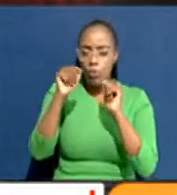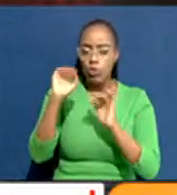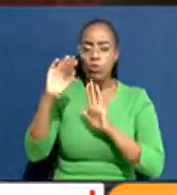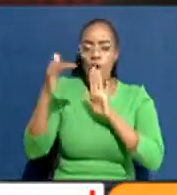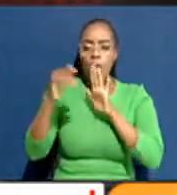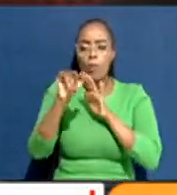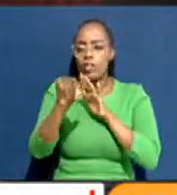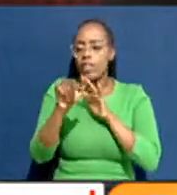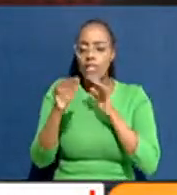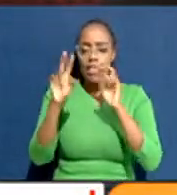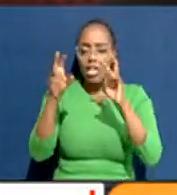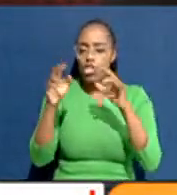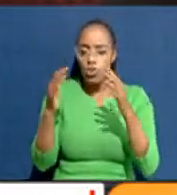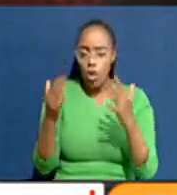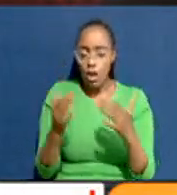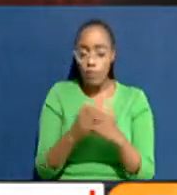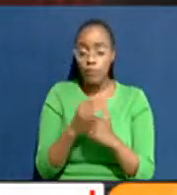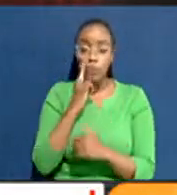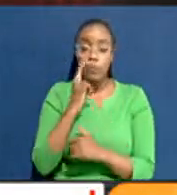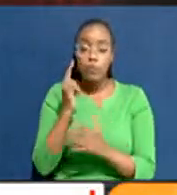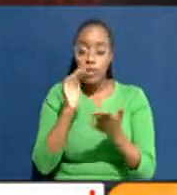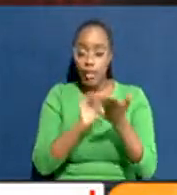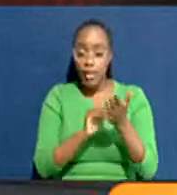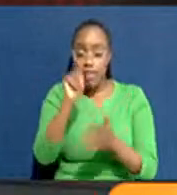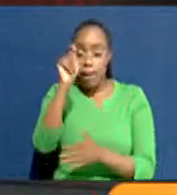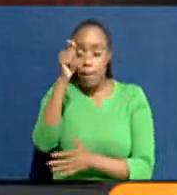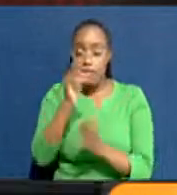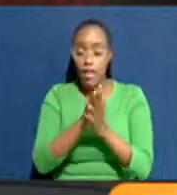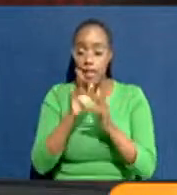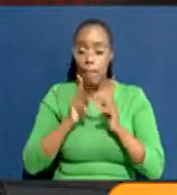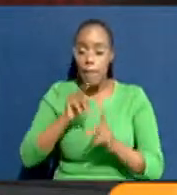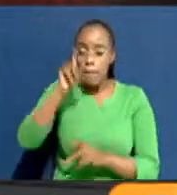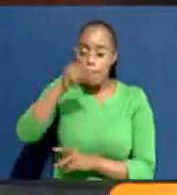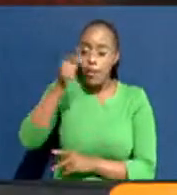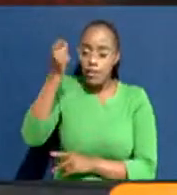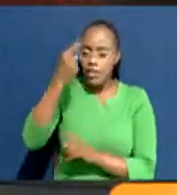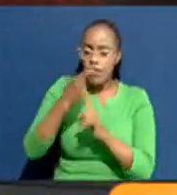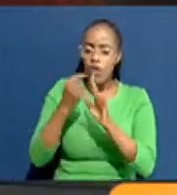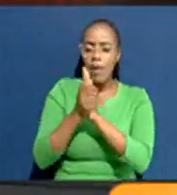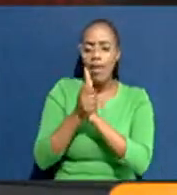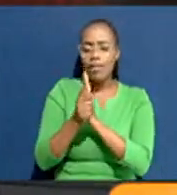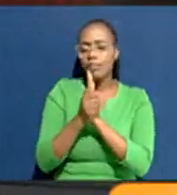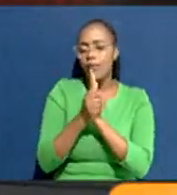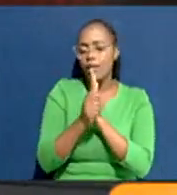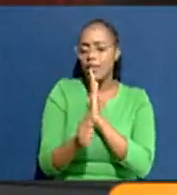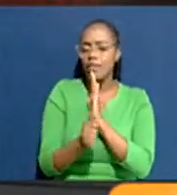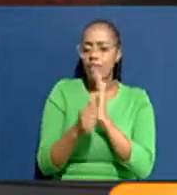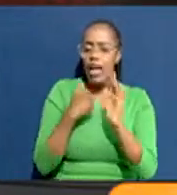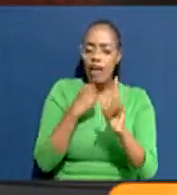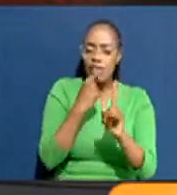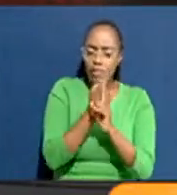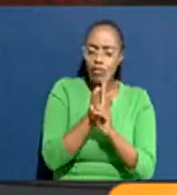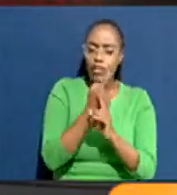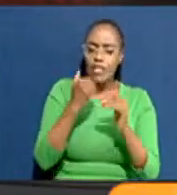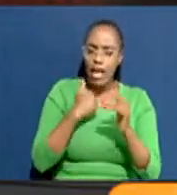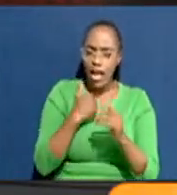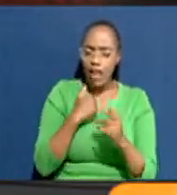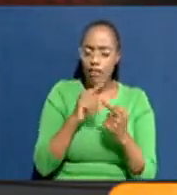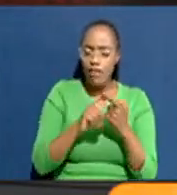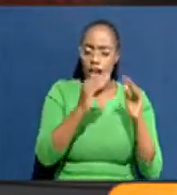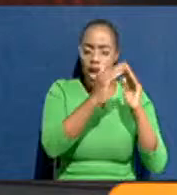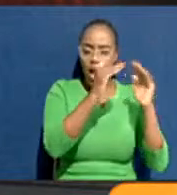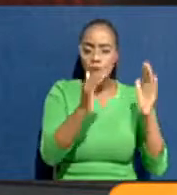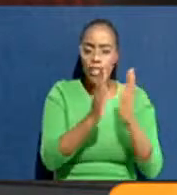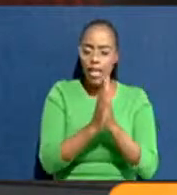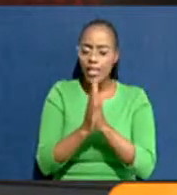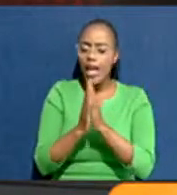it. You see, and again, the president and his people should understand this. From an expert, there's a distinction between houses